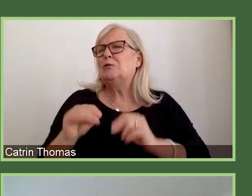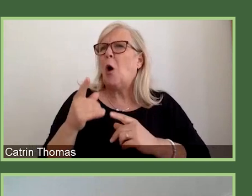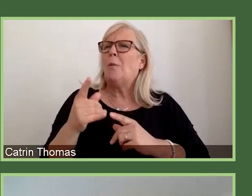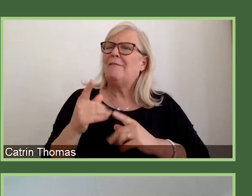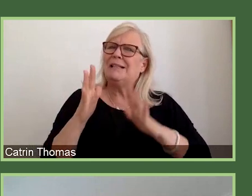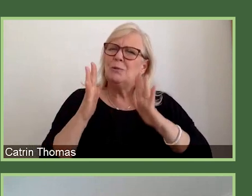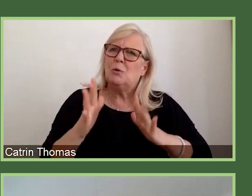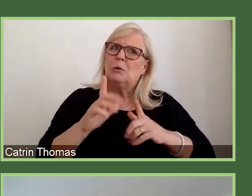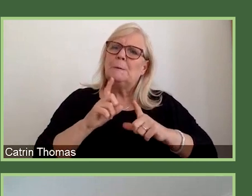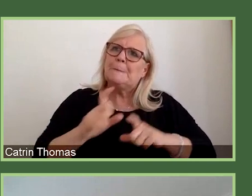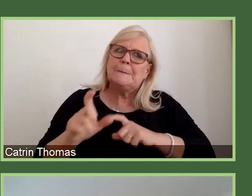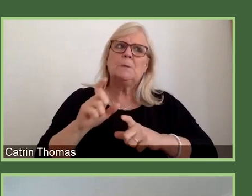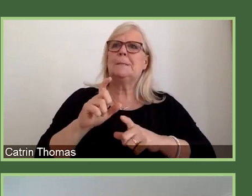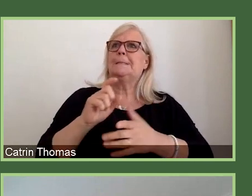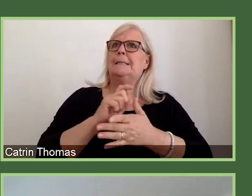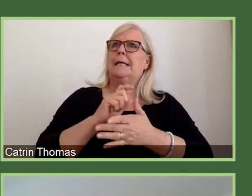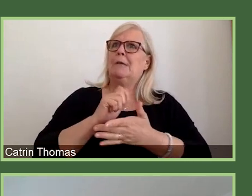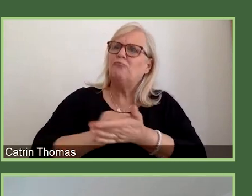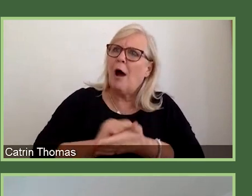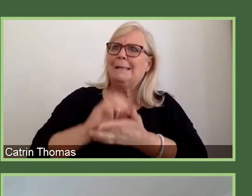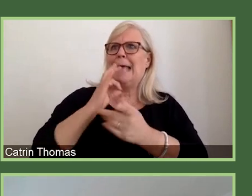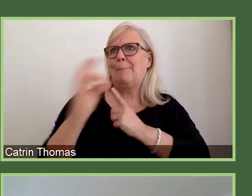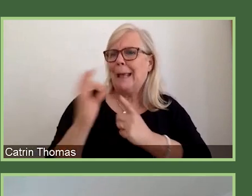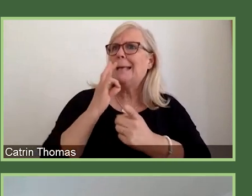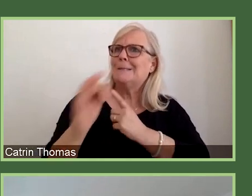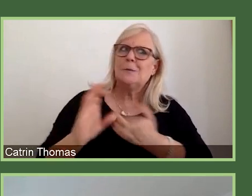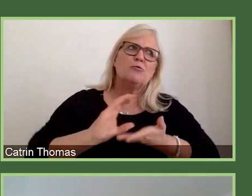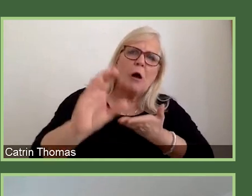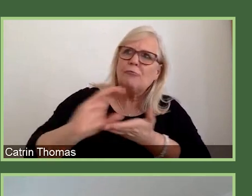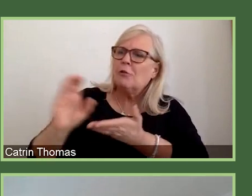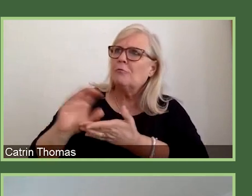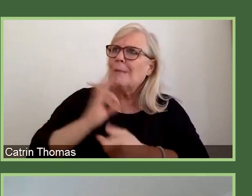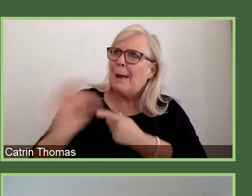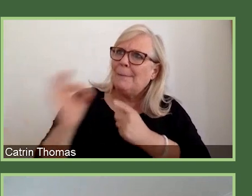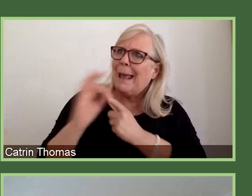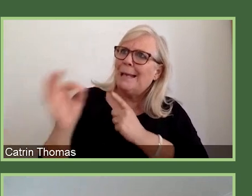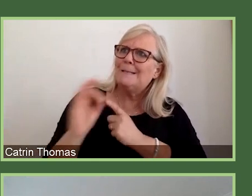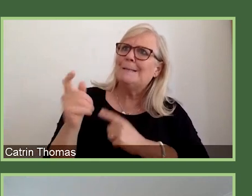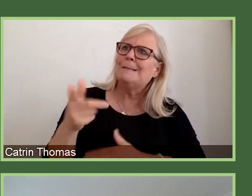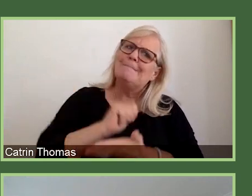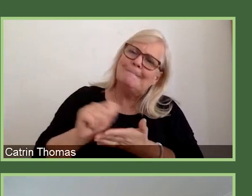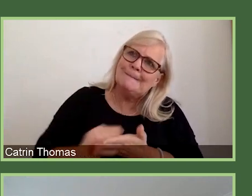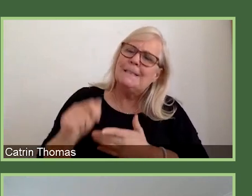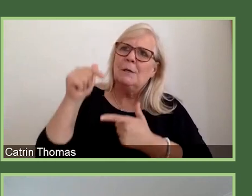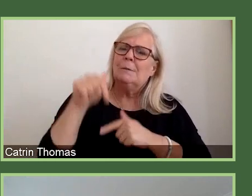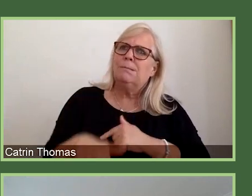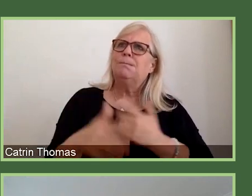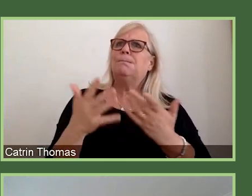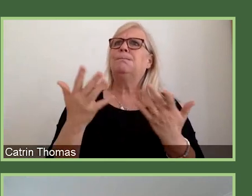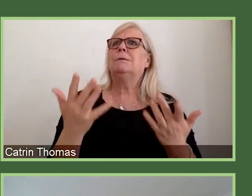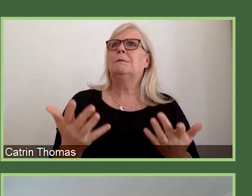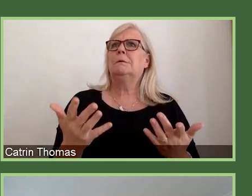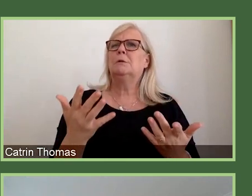emphasis towards that mid-career stage. So, what we have aimed for here is to greatly simplify